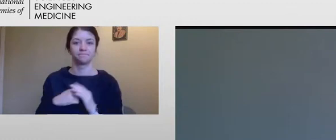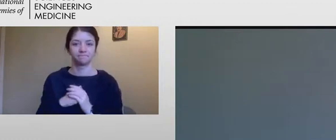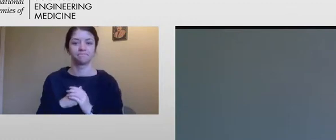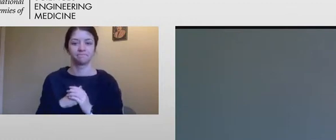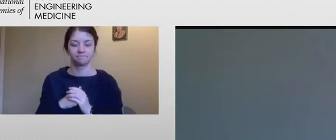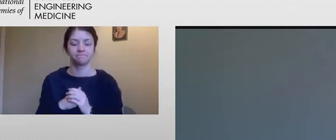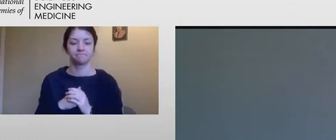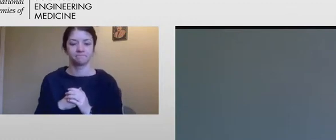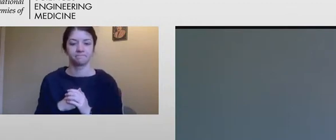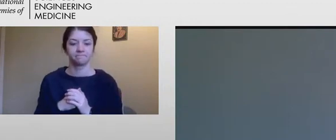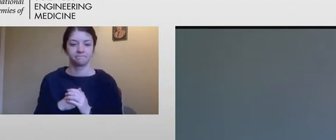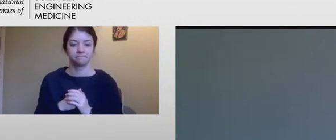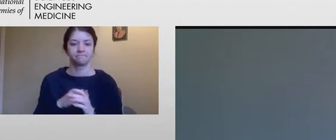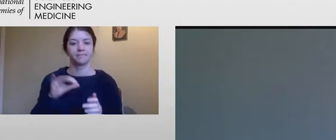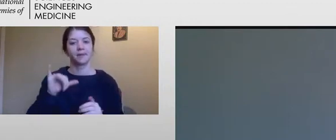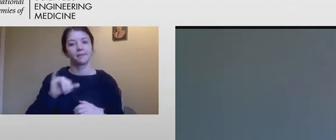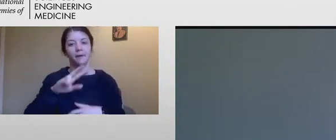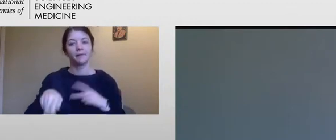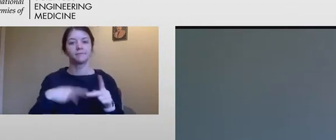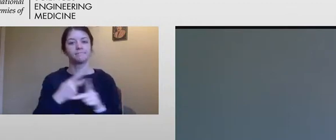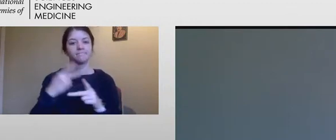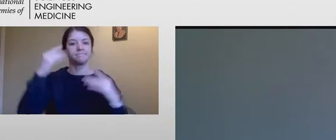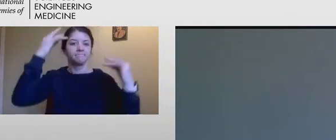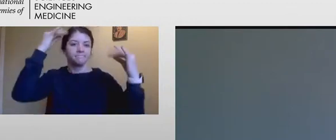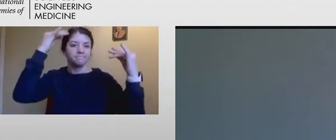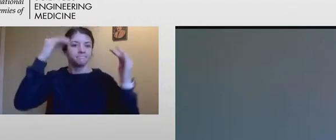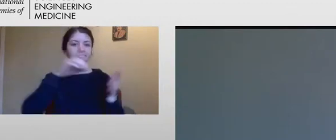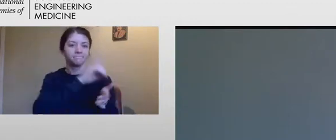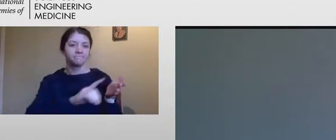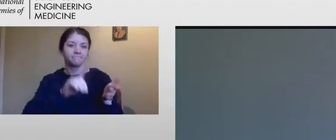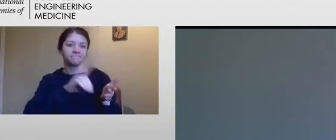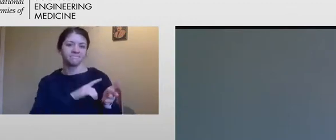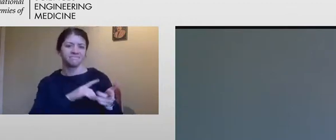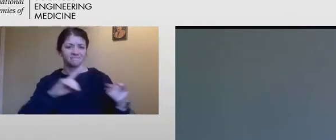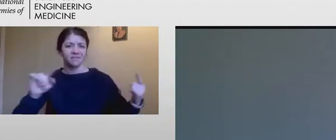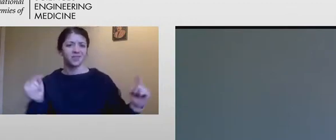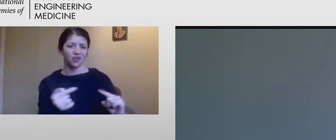And that kind of thinking is discriminatory and harmful.